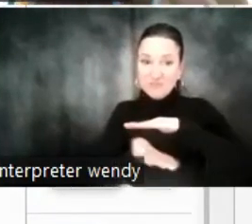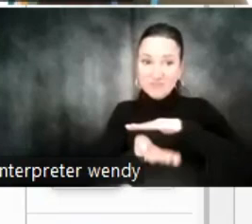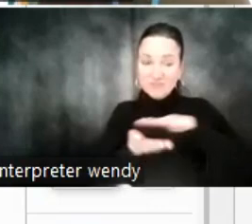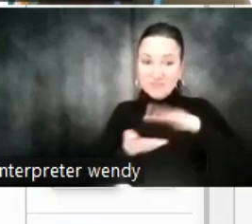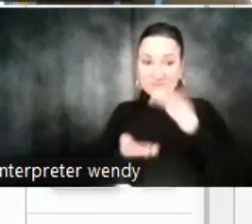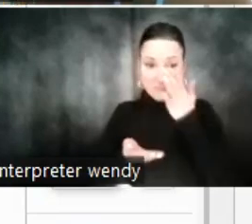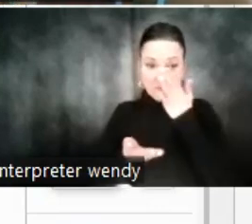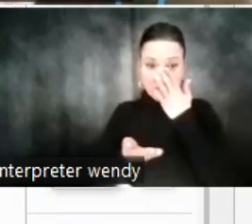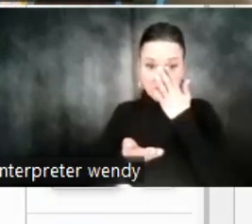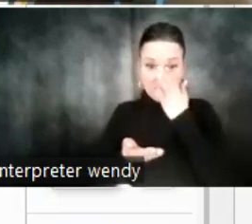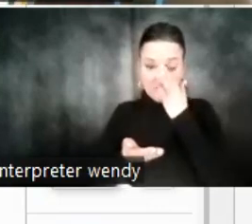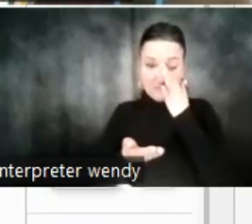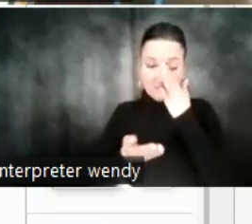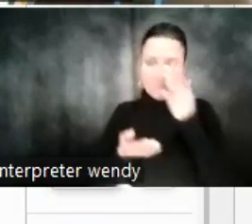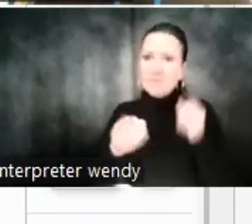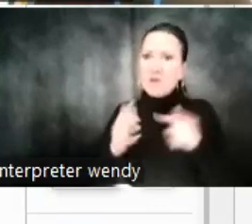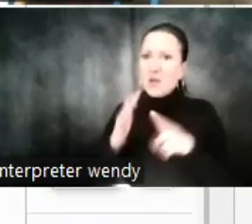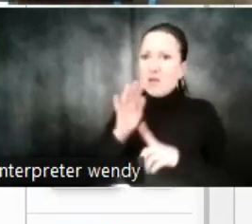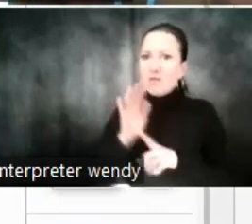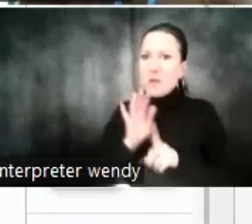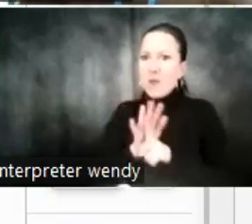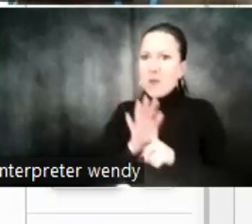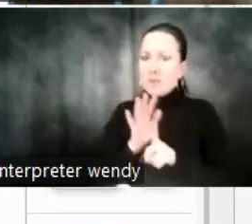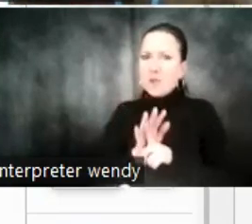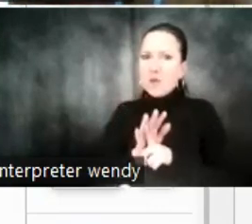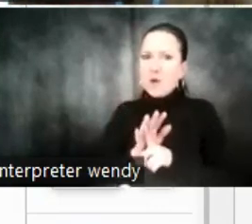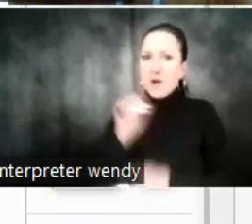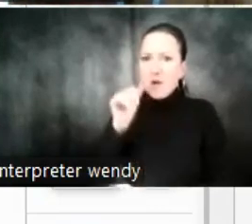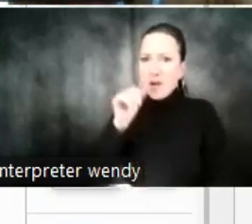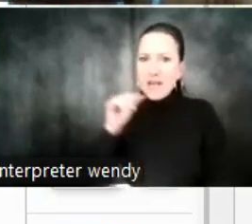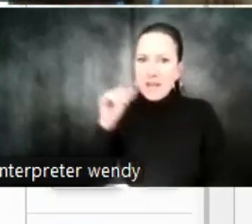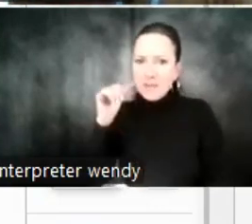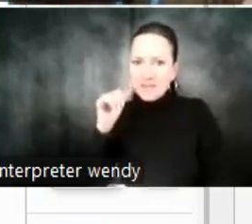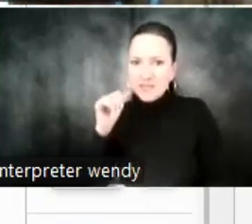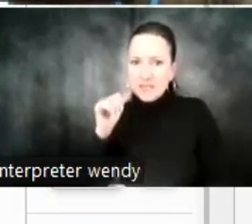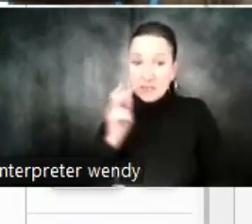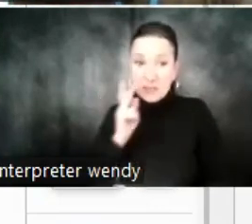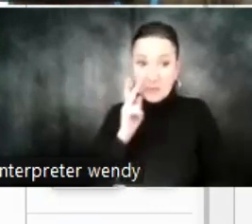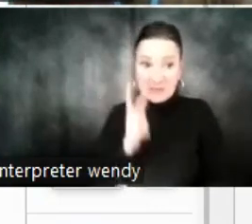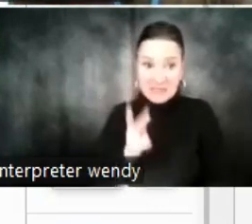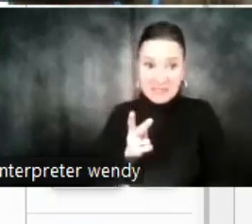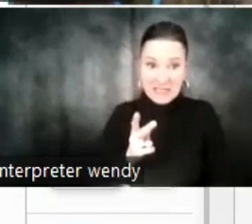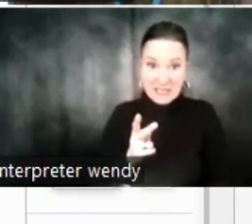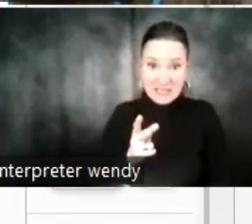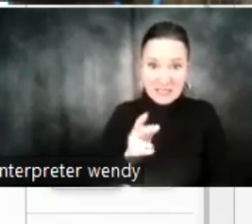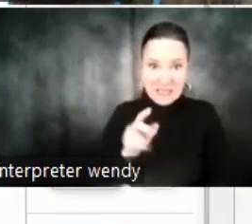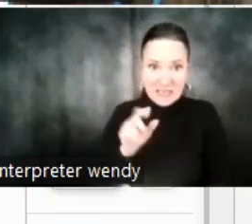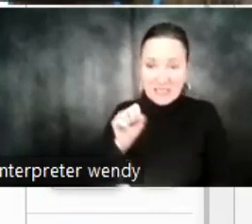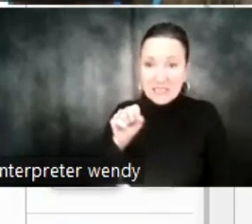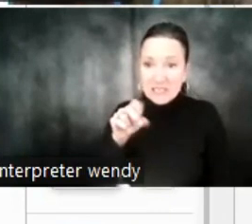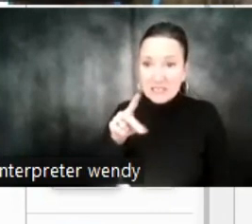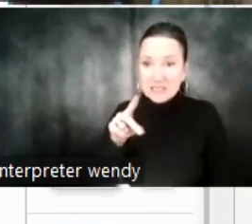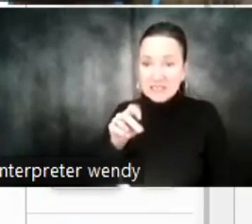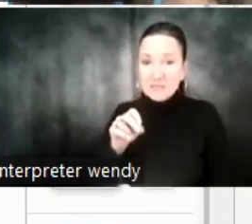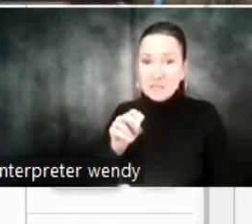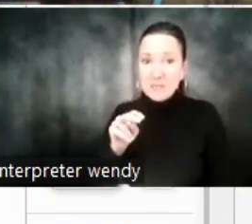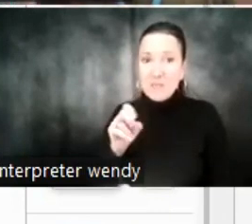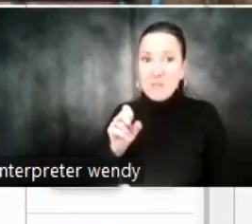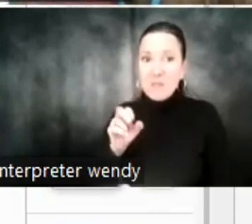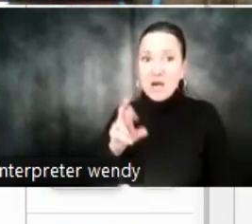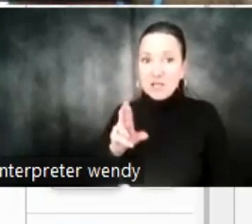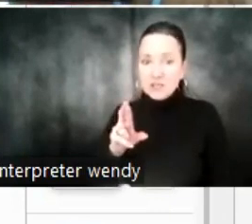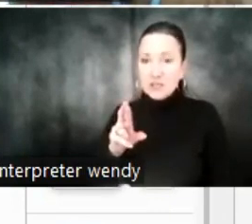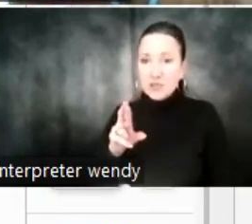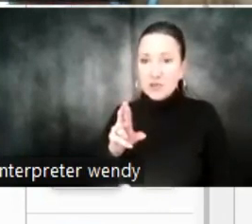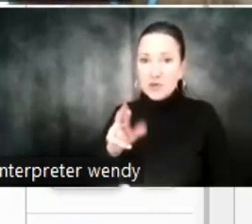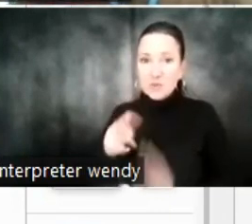of one of the predominant pizza oven makers on Amazon. And the very first thing we see right here on the top of the screen is what's called a sponsored brands ad. So, this is